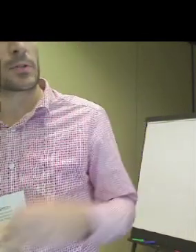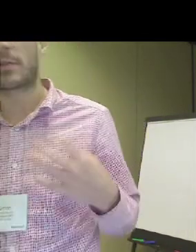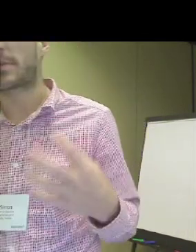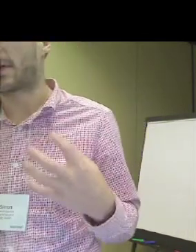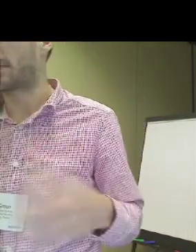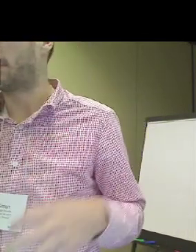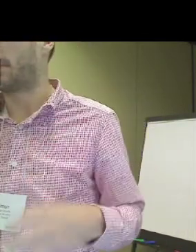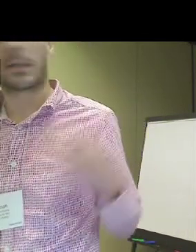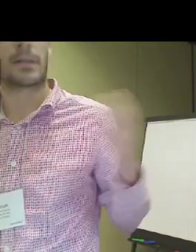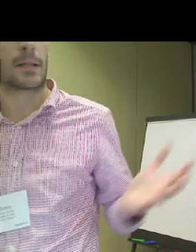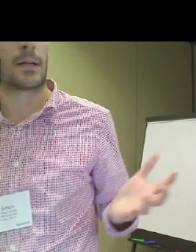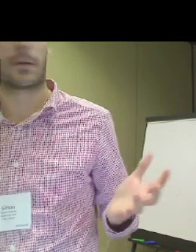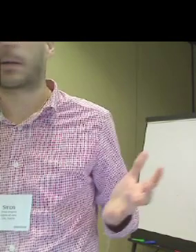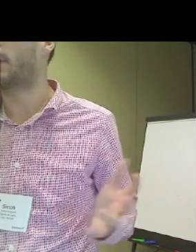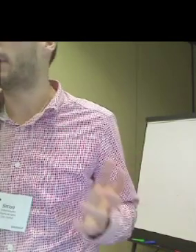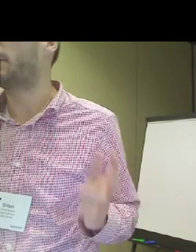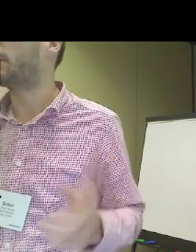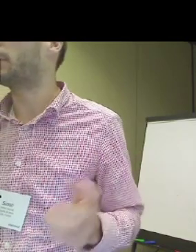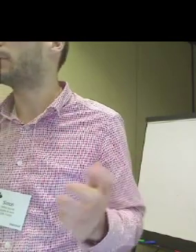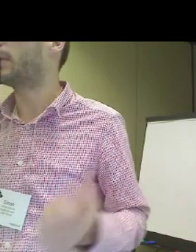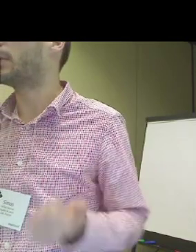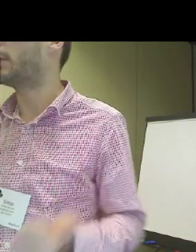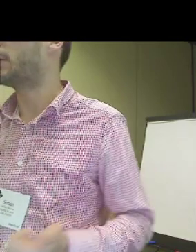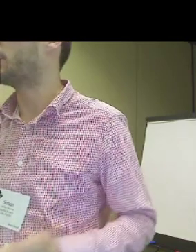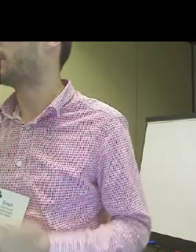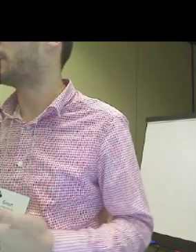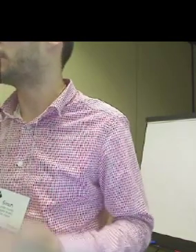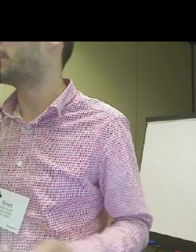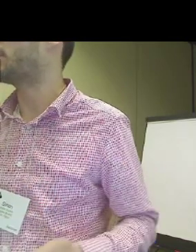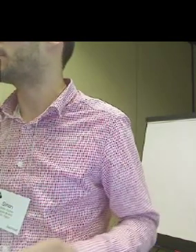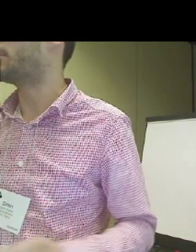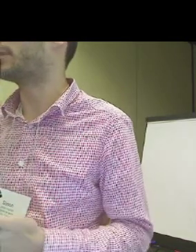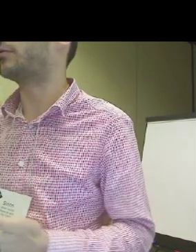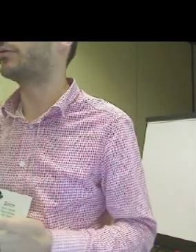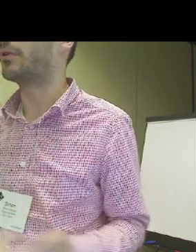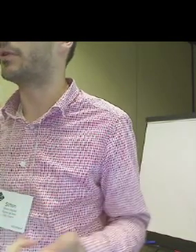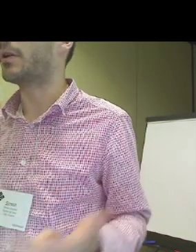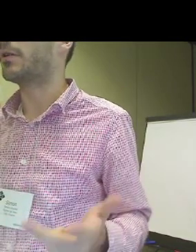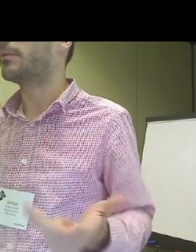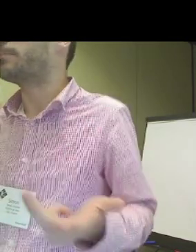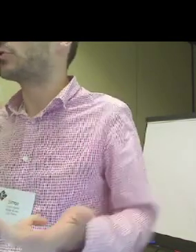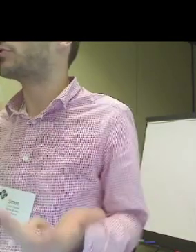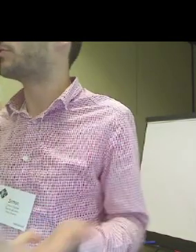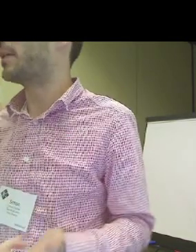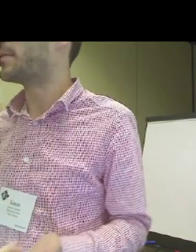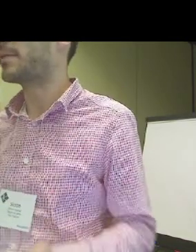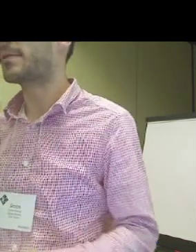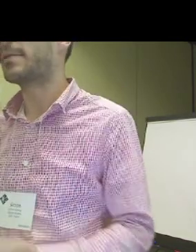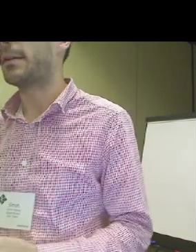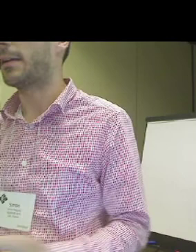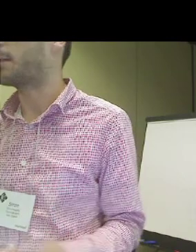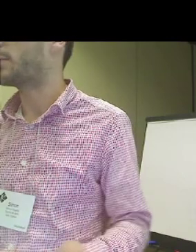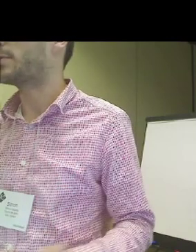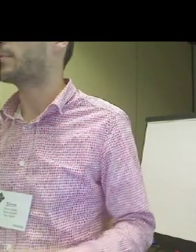So it was really the starting point, like how can we help deaf people to get knowledge, to get education, to get to social places like museums,